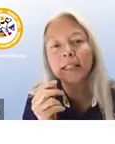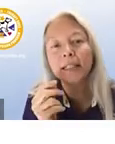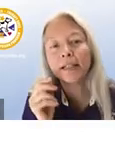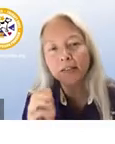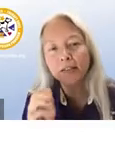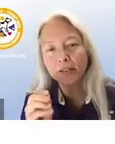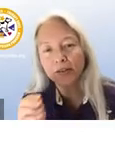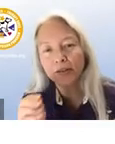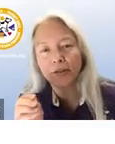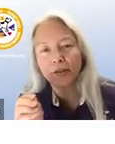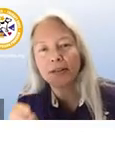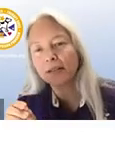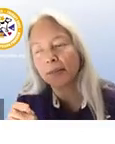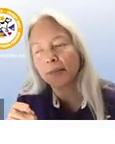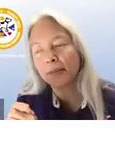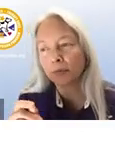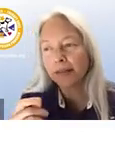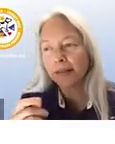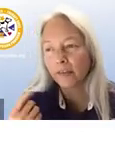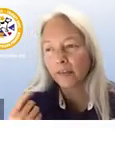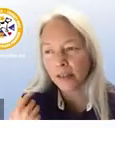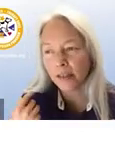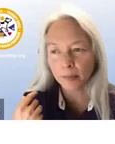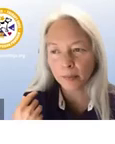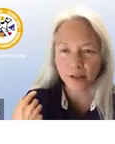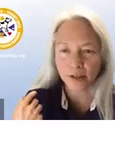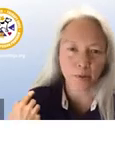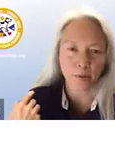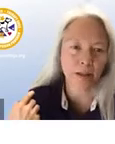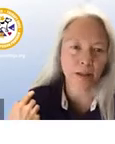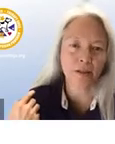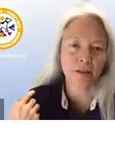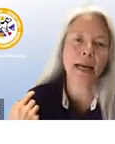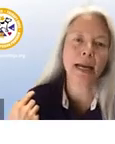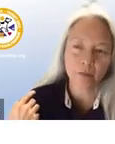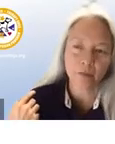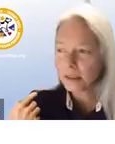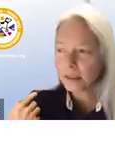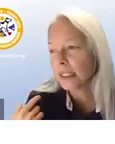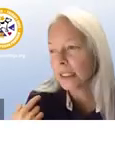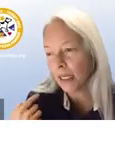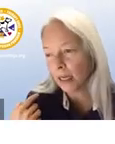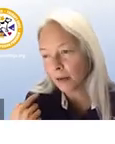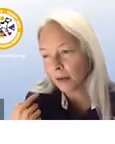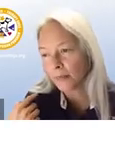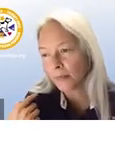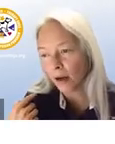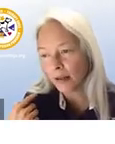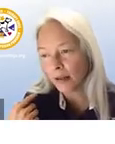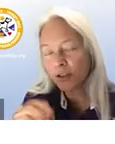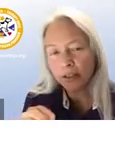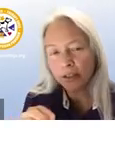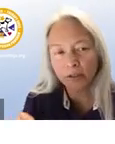assistance dogs and training this is a topic that really isn't covered by department of justice regulations however um